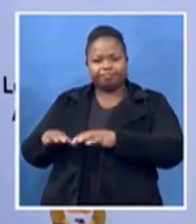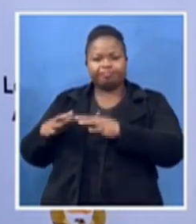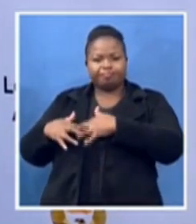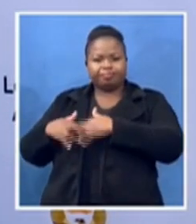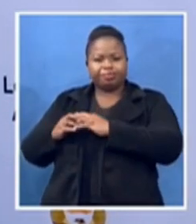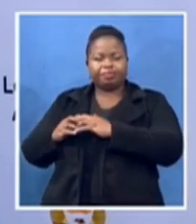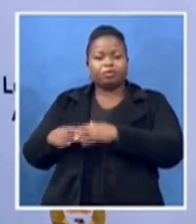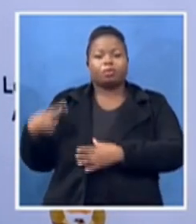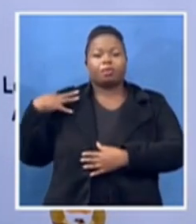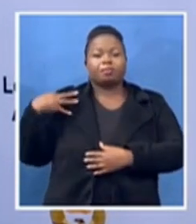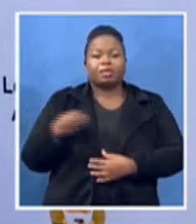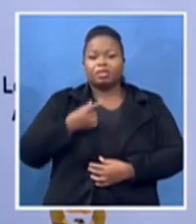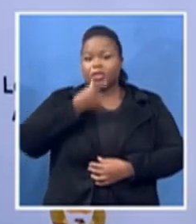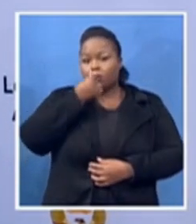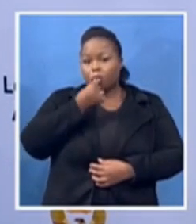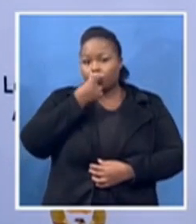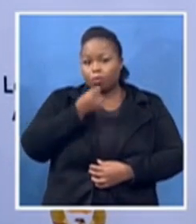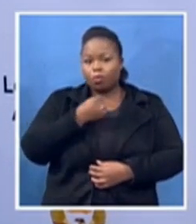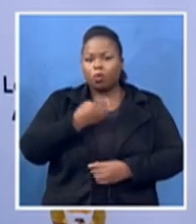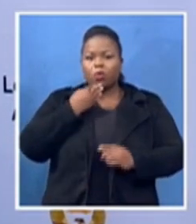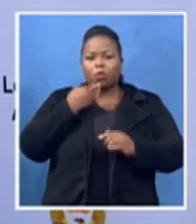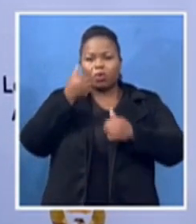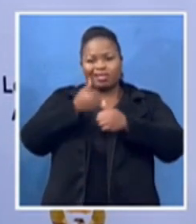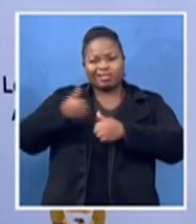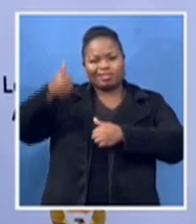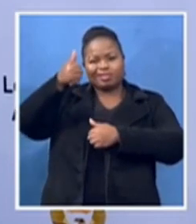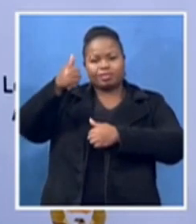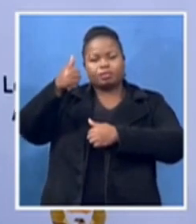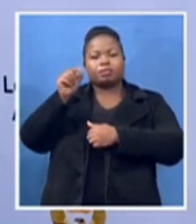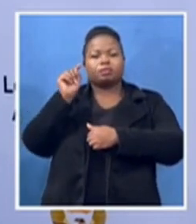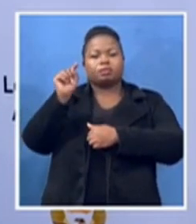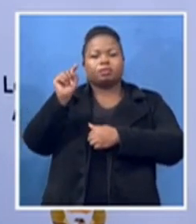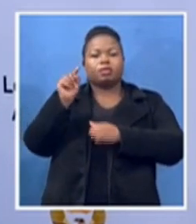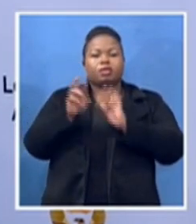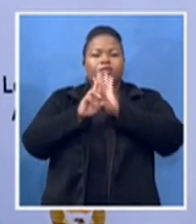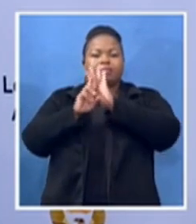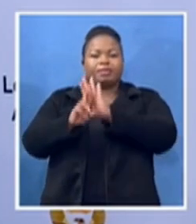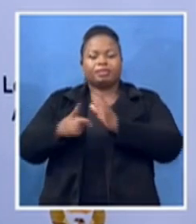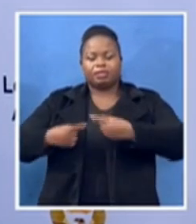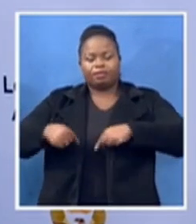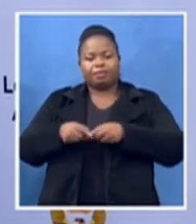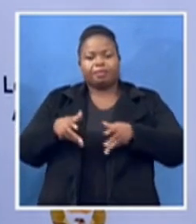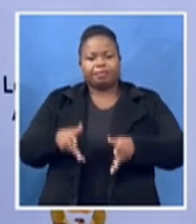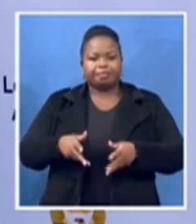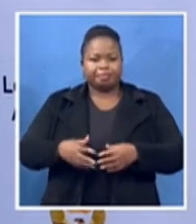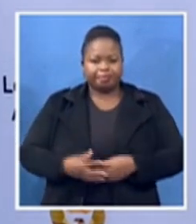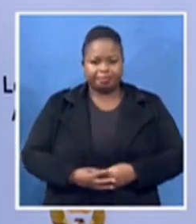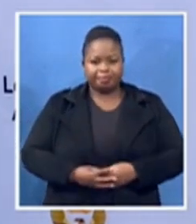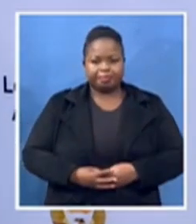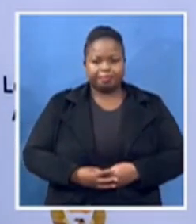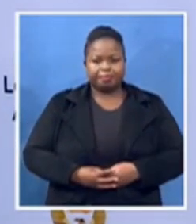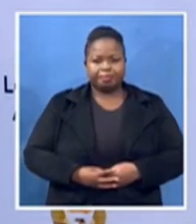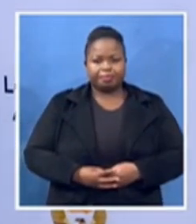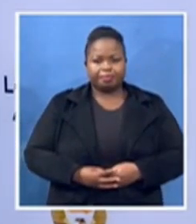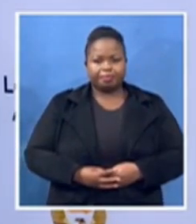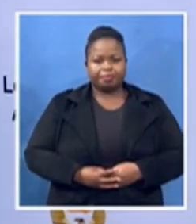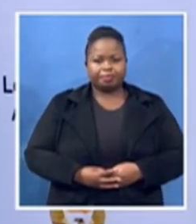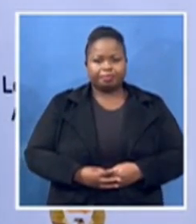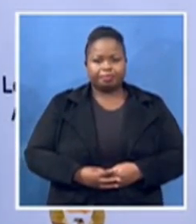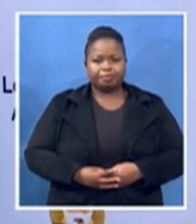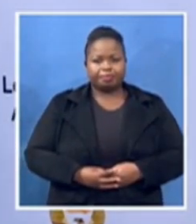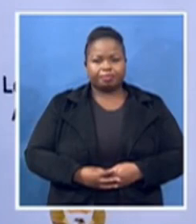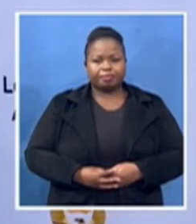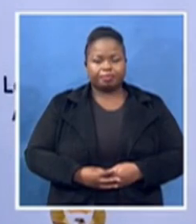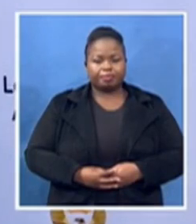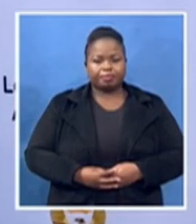shareholder representative here National Heritage Council was